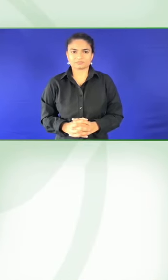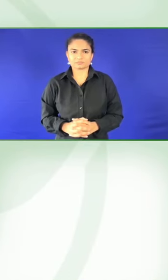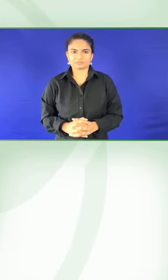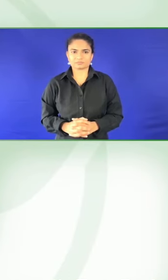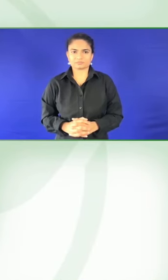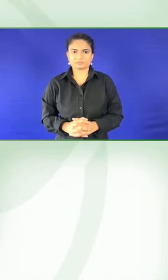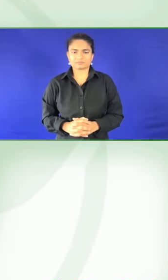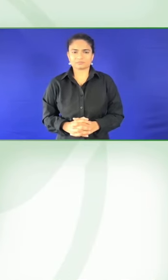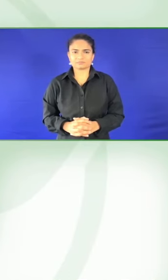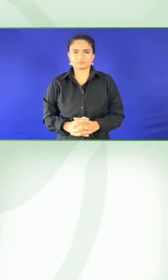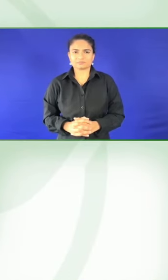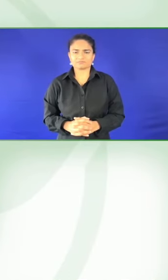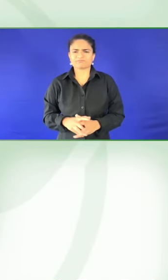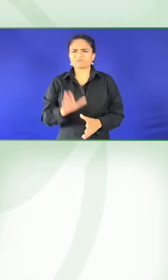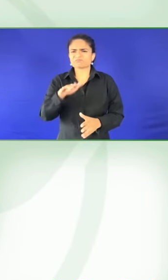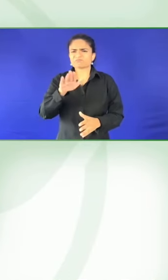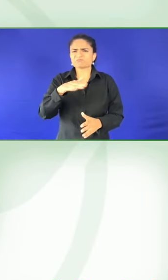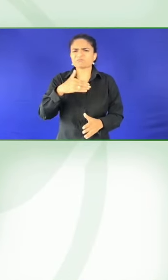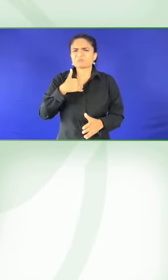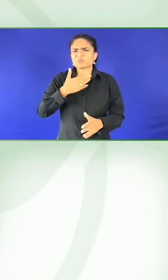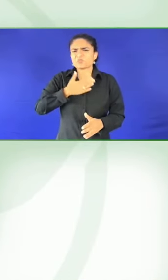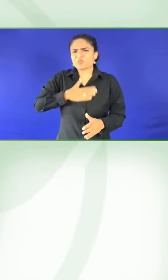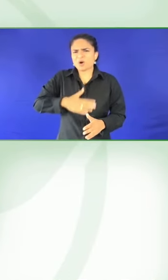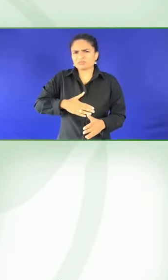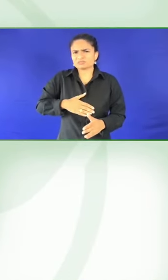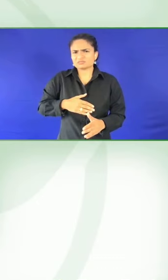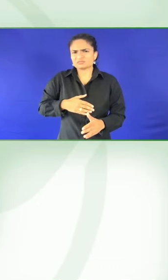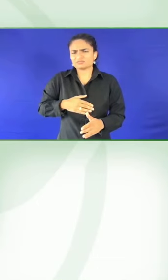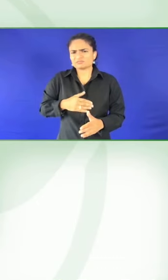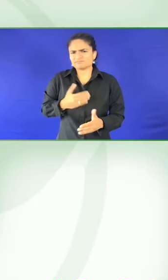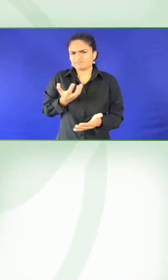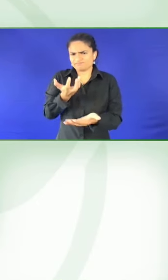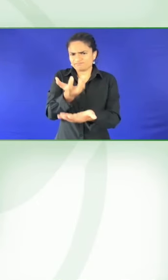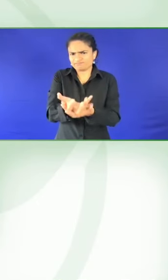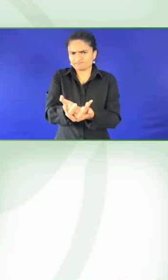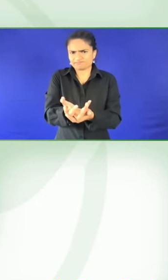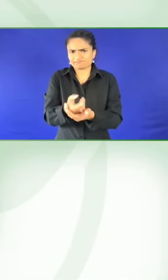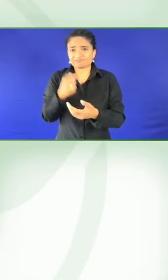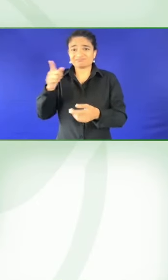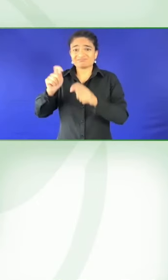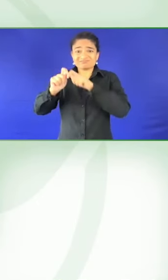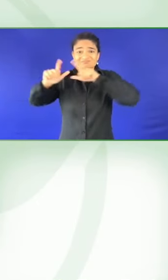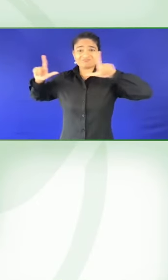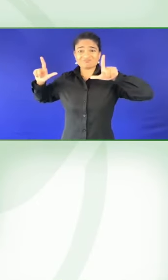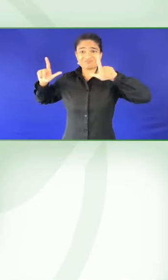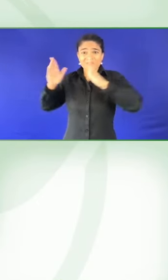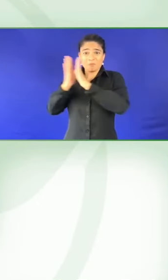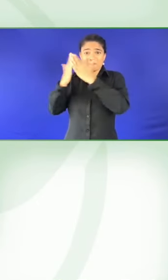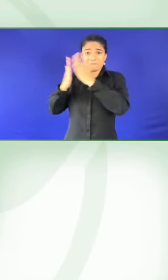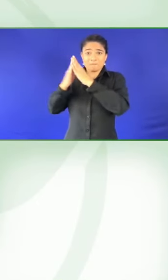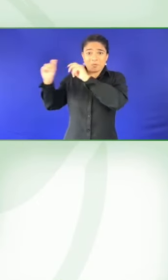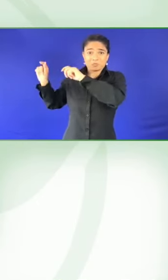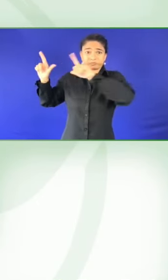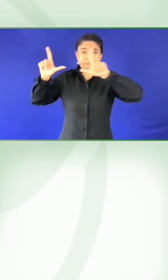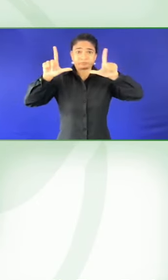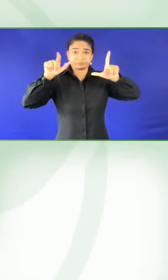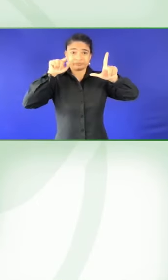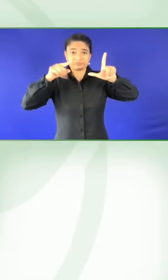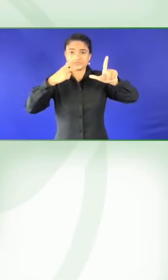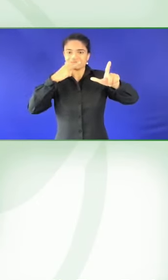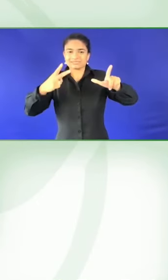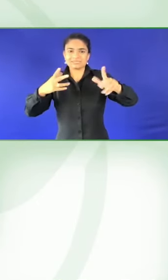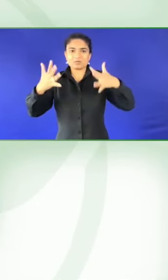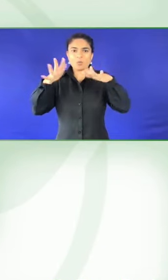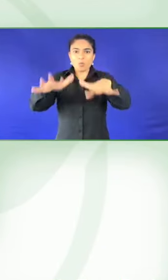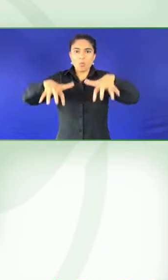are different. So the person who's narrating the text is one and the person who does the audio description is